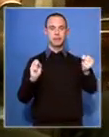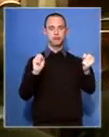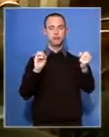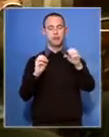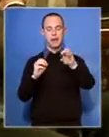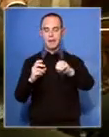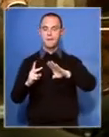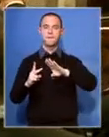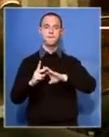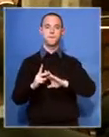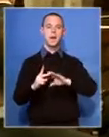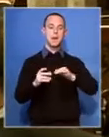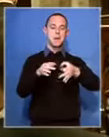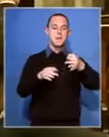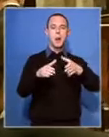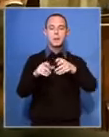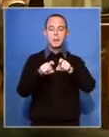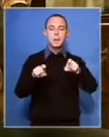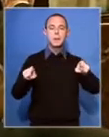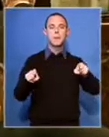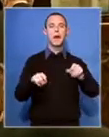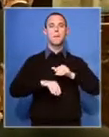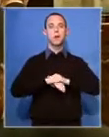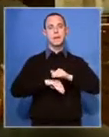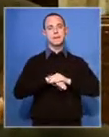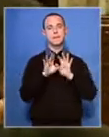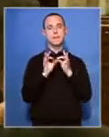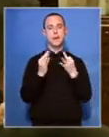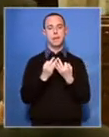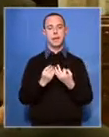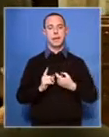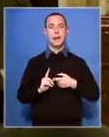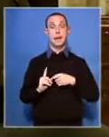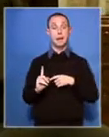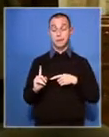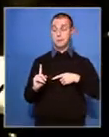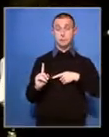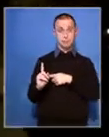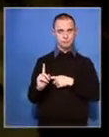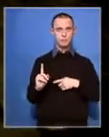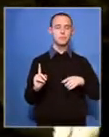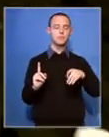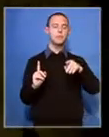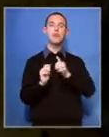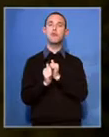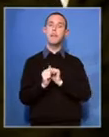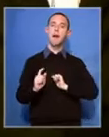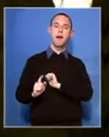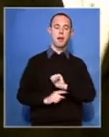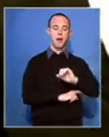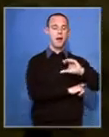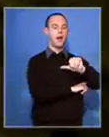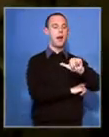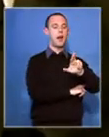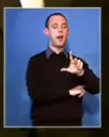diplomats, friends and family. Ambrosini's brother, Carlos, flew in from Rome, but their aged